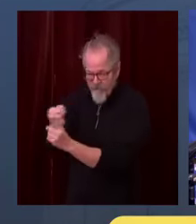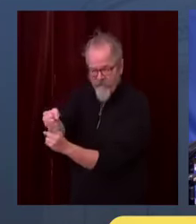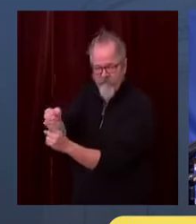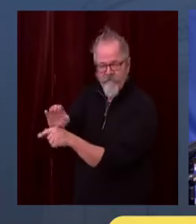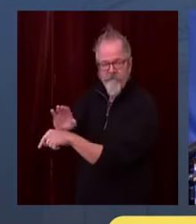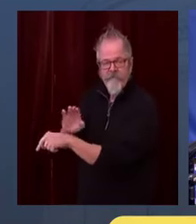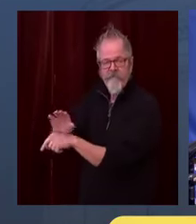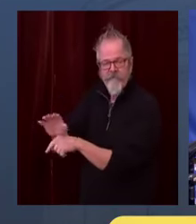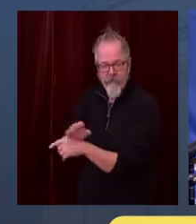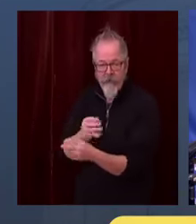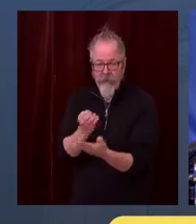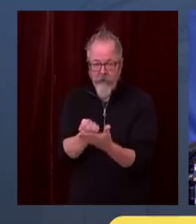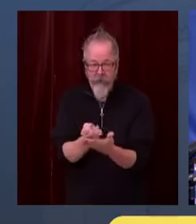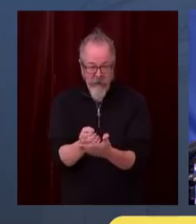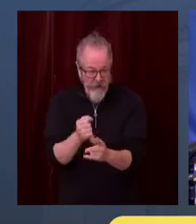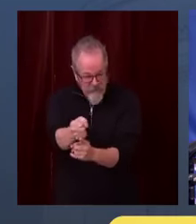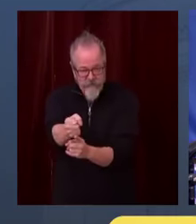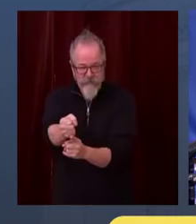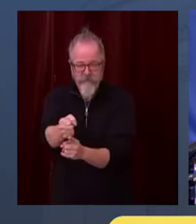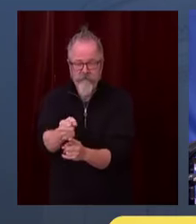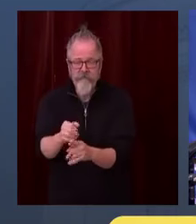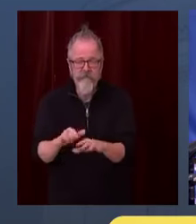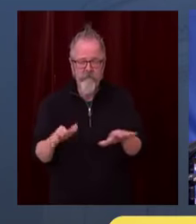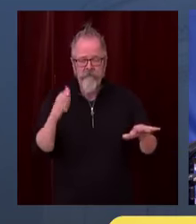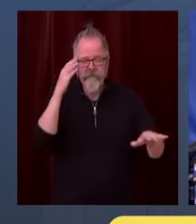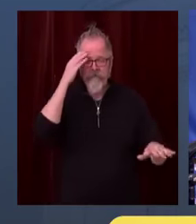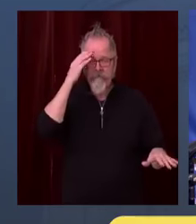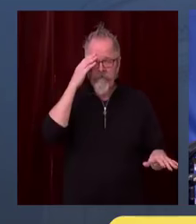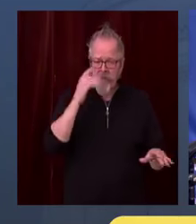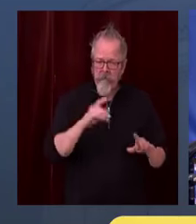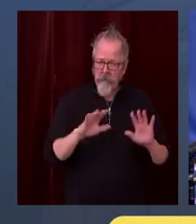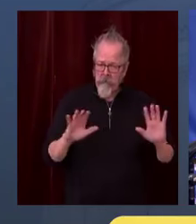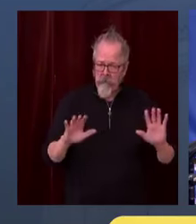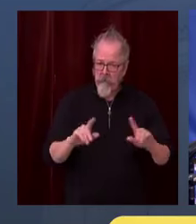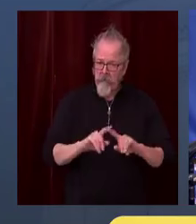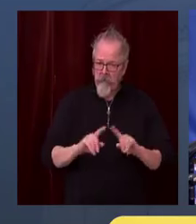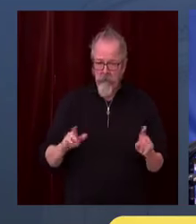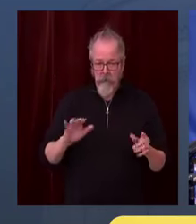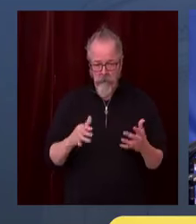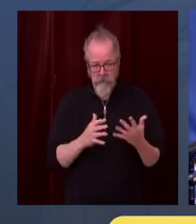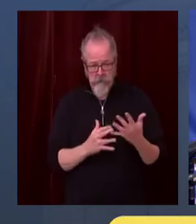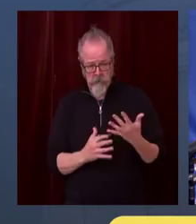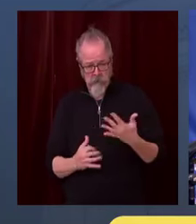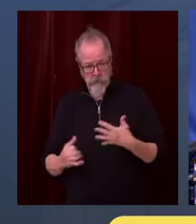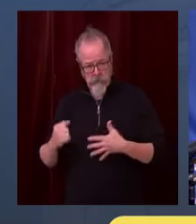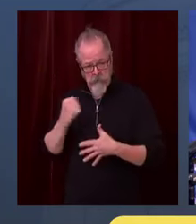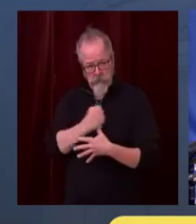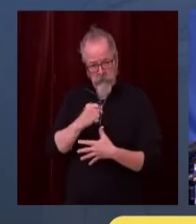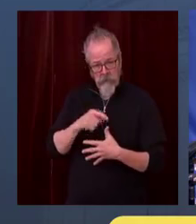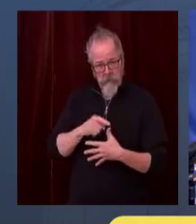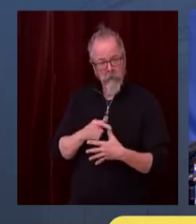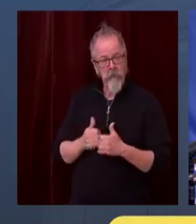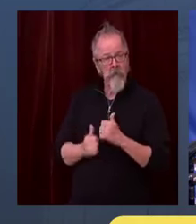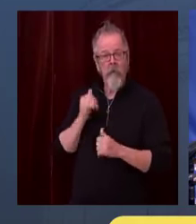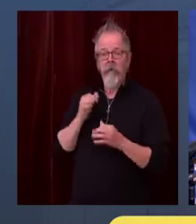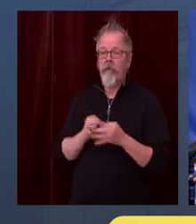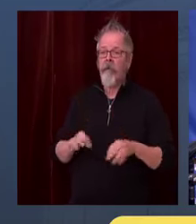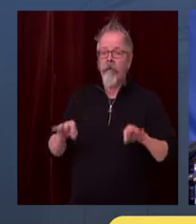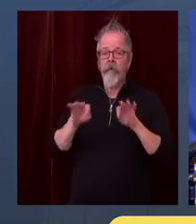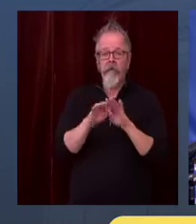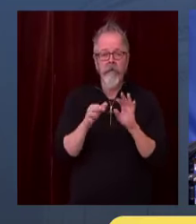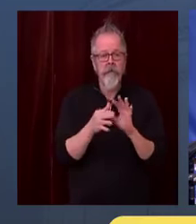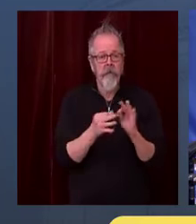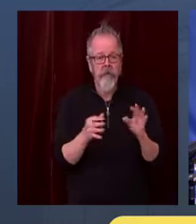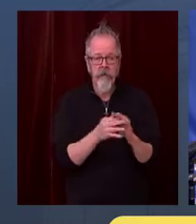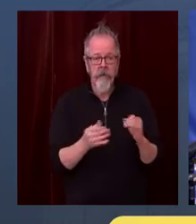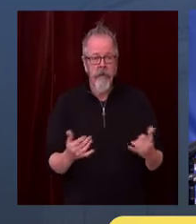is that probably the most dangerous place in the state of Washington right now is in our own homes, on our couches, in our